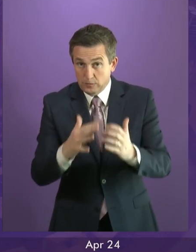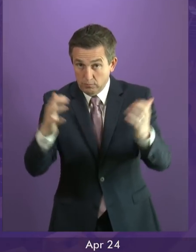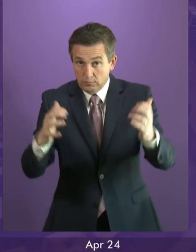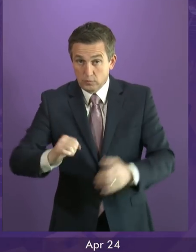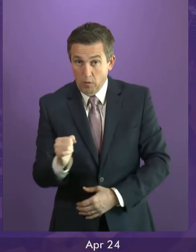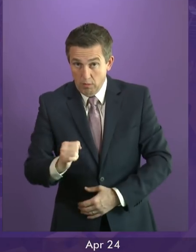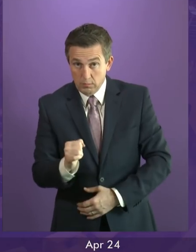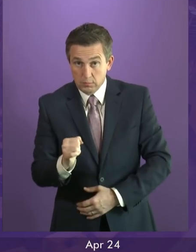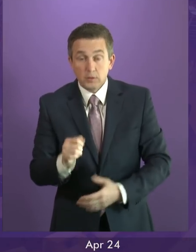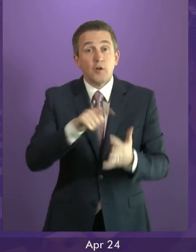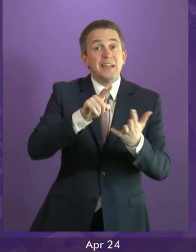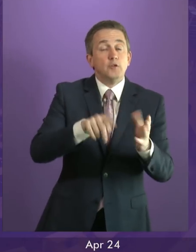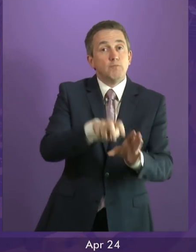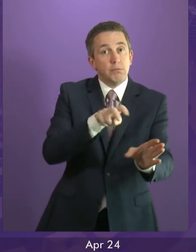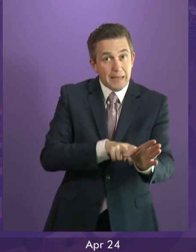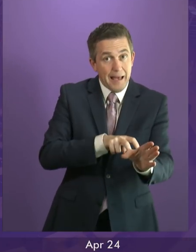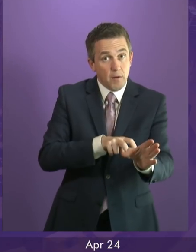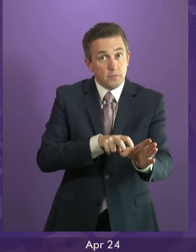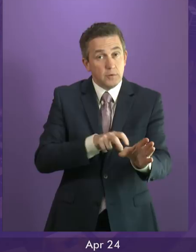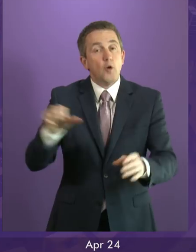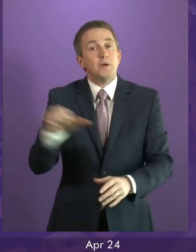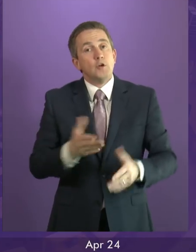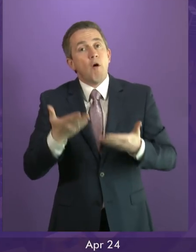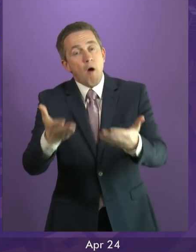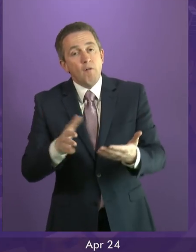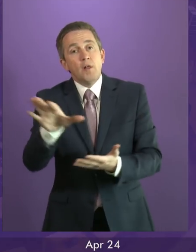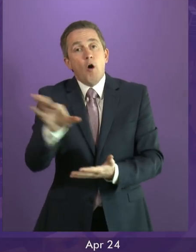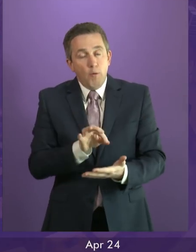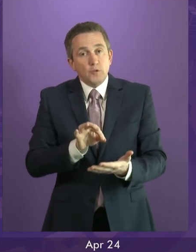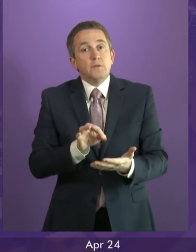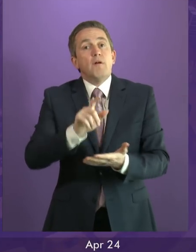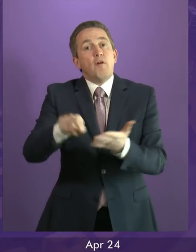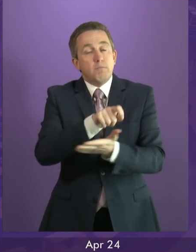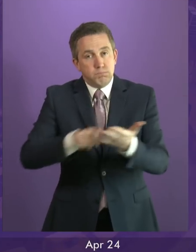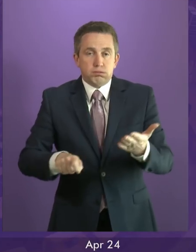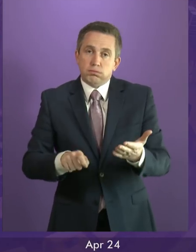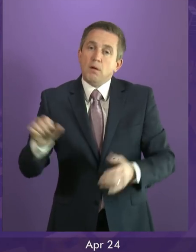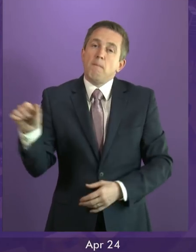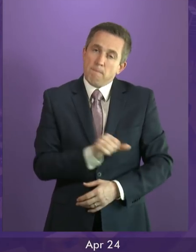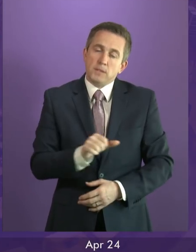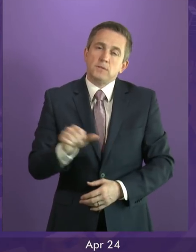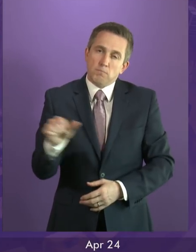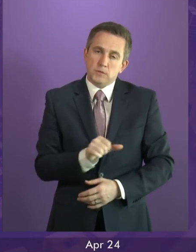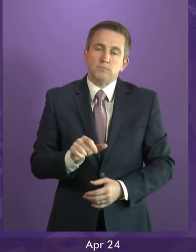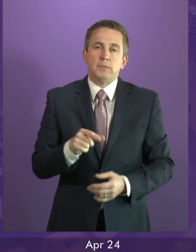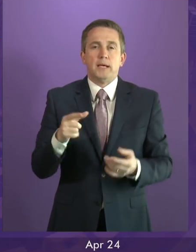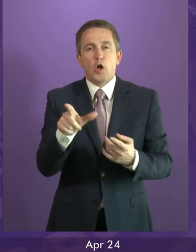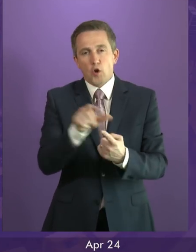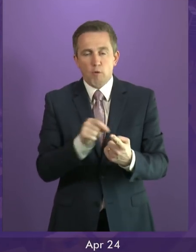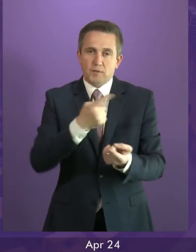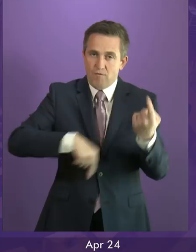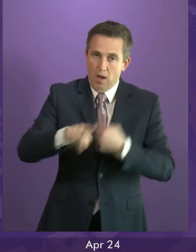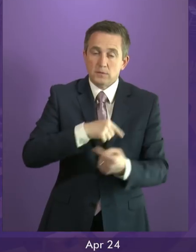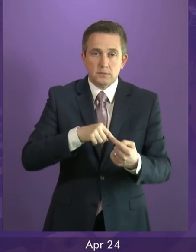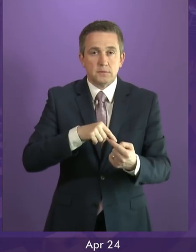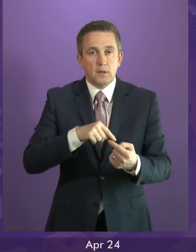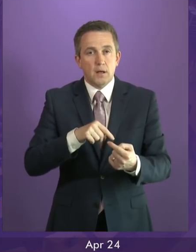out of the EU, the option of a referendum on independence within that timescale must be open to us. That would be